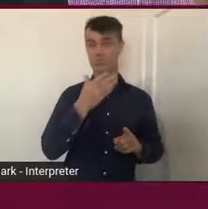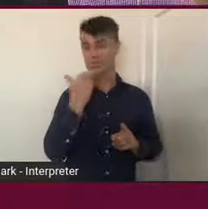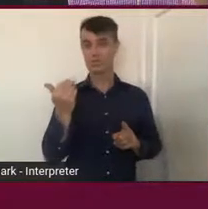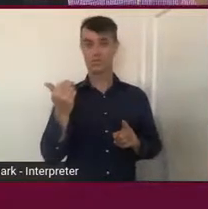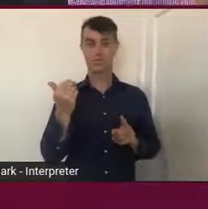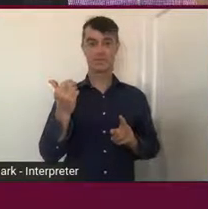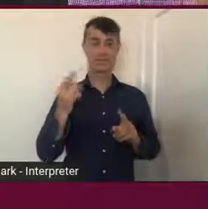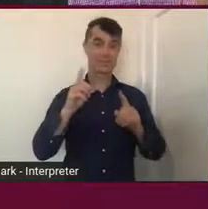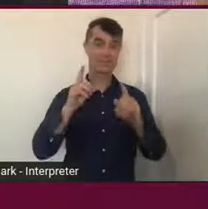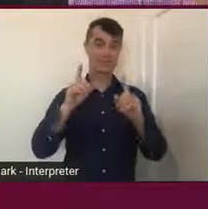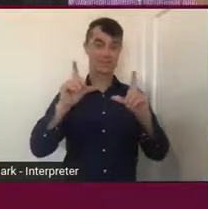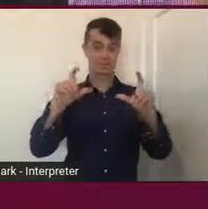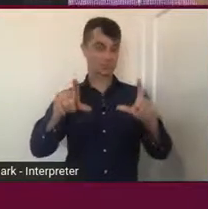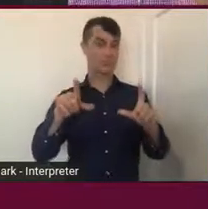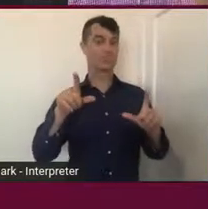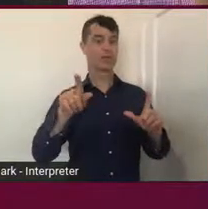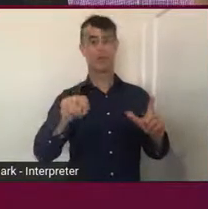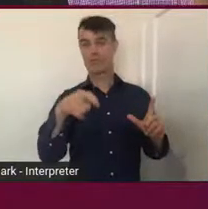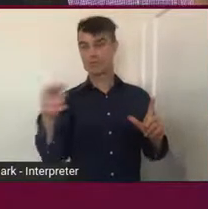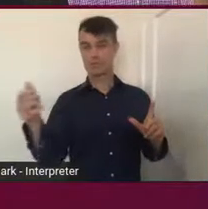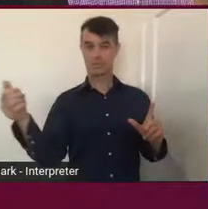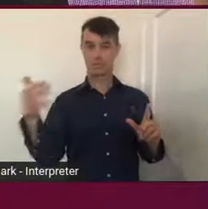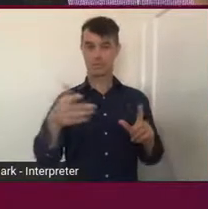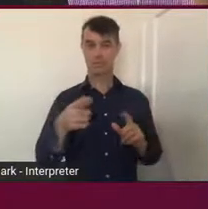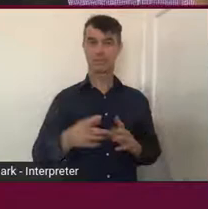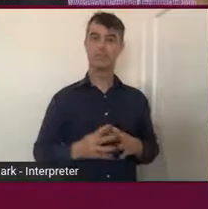images. And if we can go to the next slide,